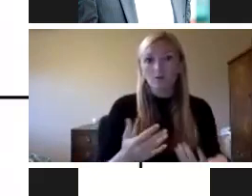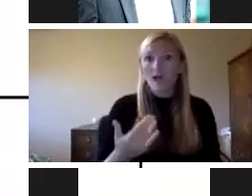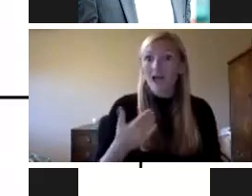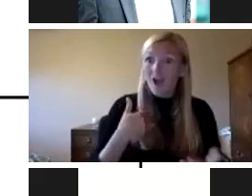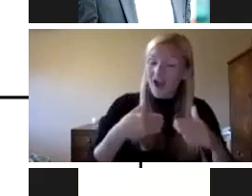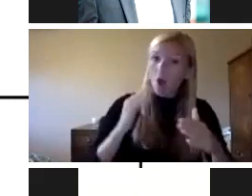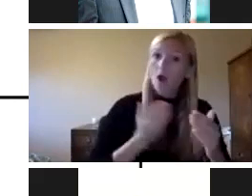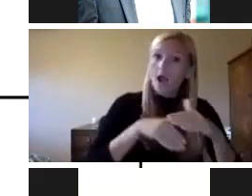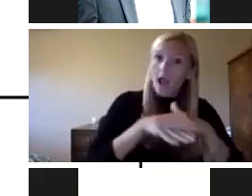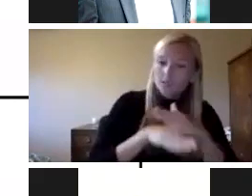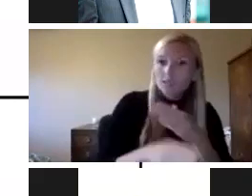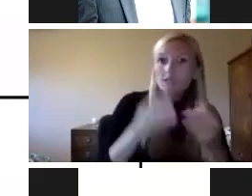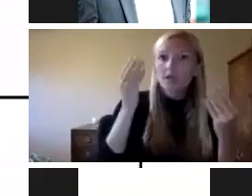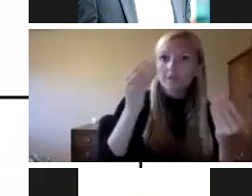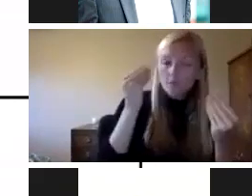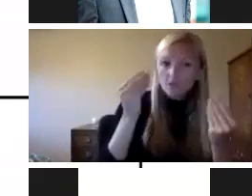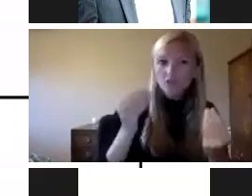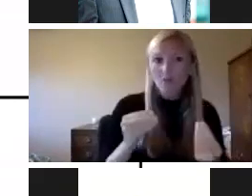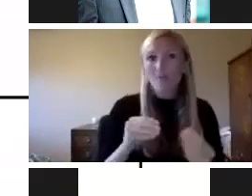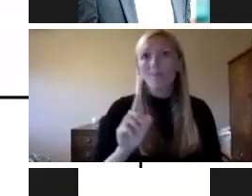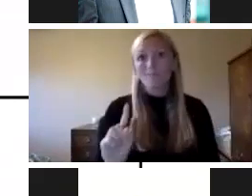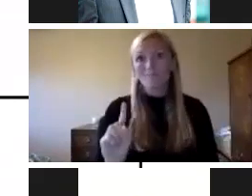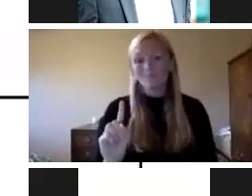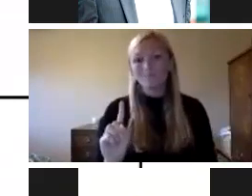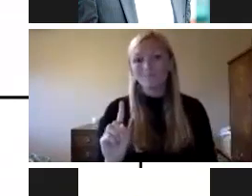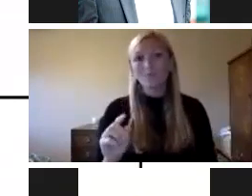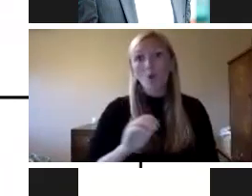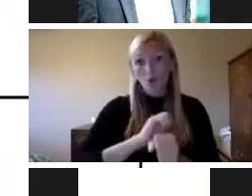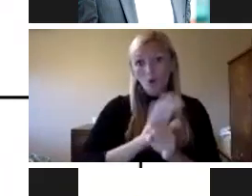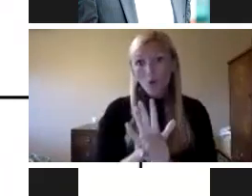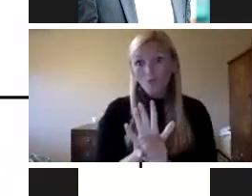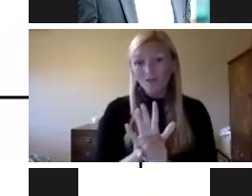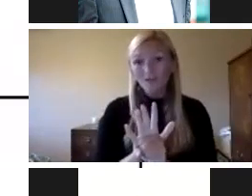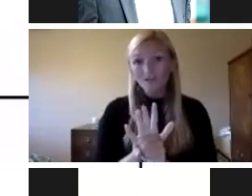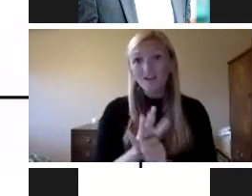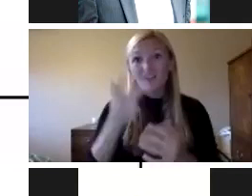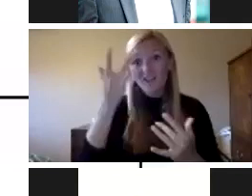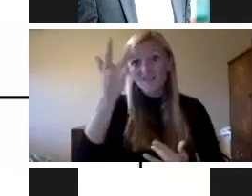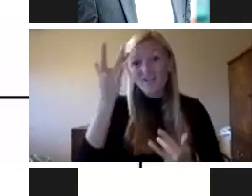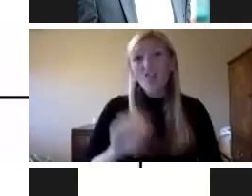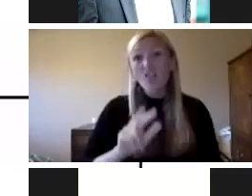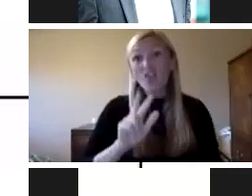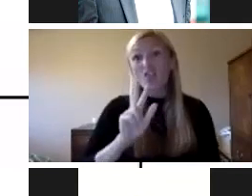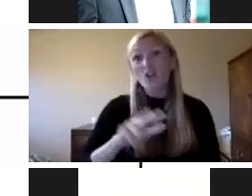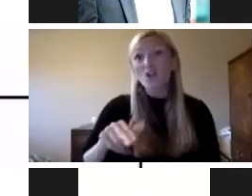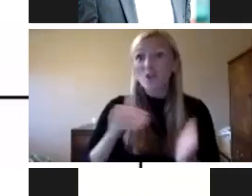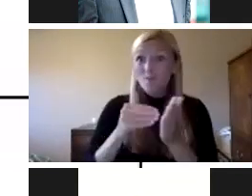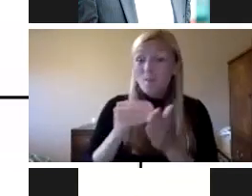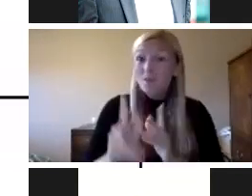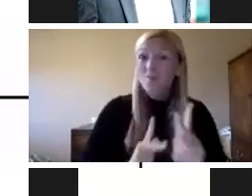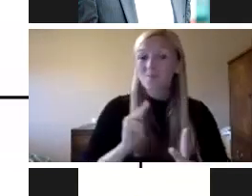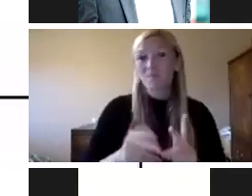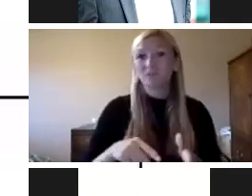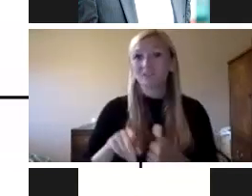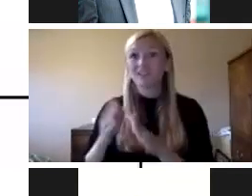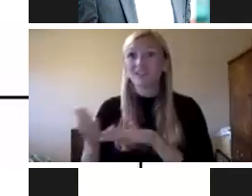to media and information. However, we need to understand that COVID has also infected more than 33 million people worldwide and has killed at least